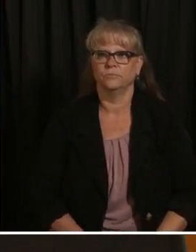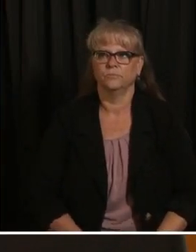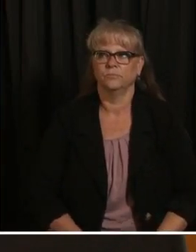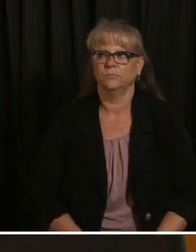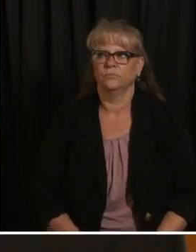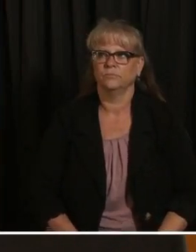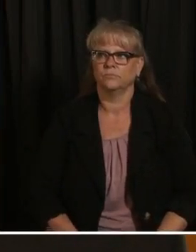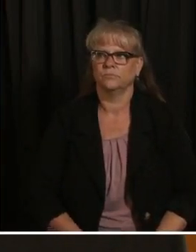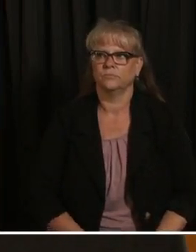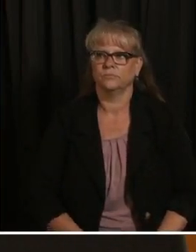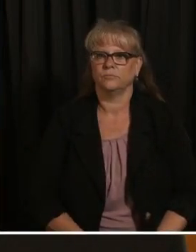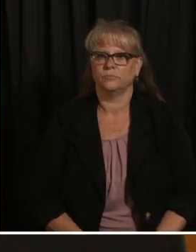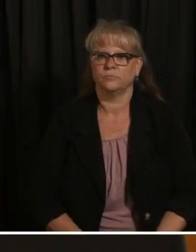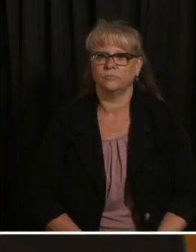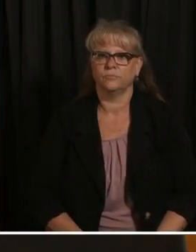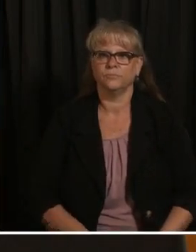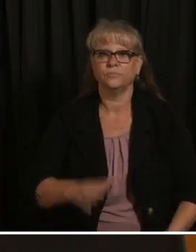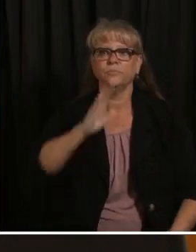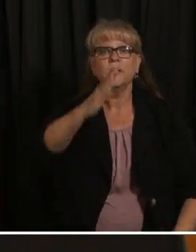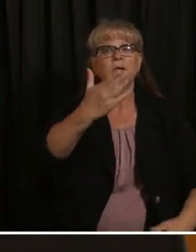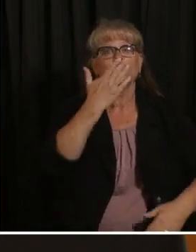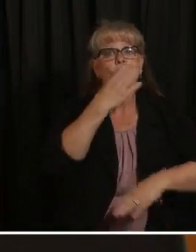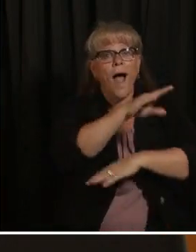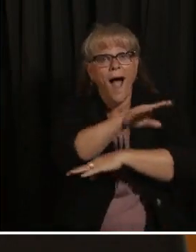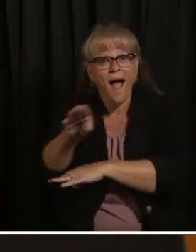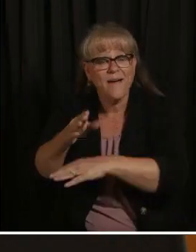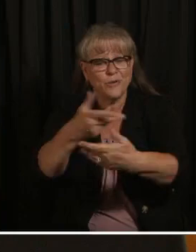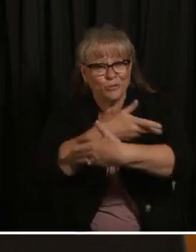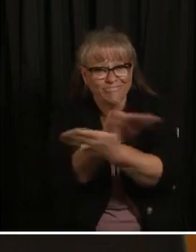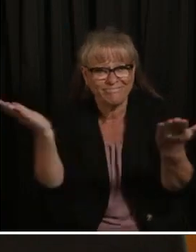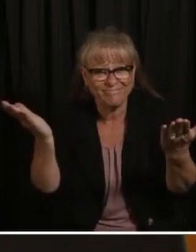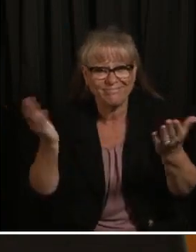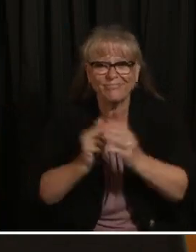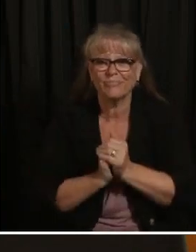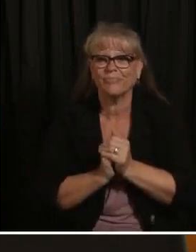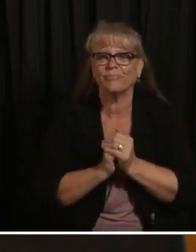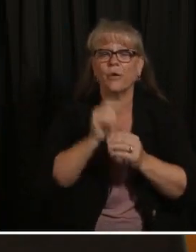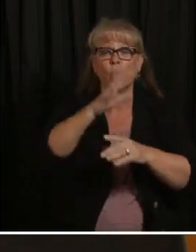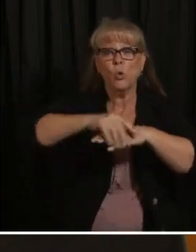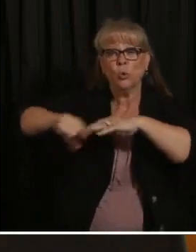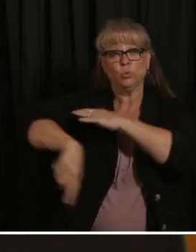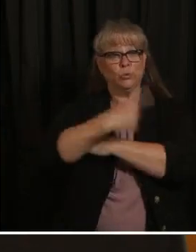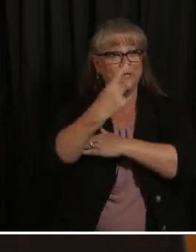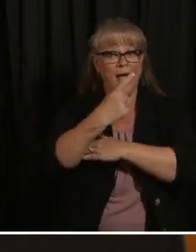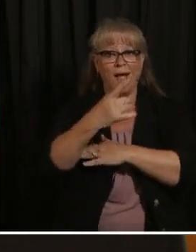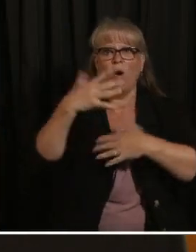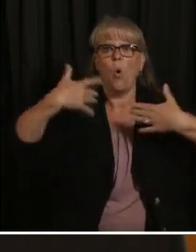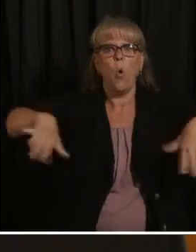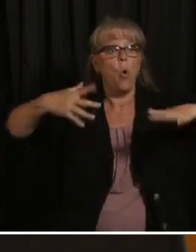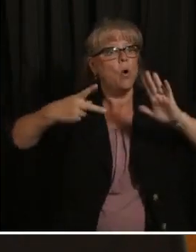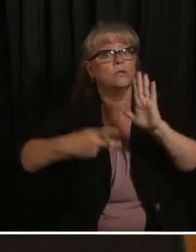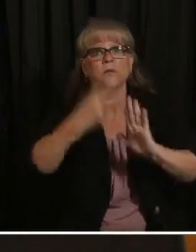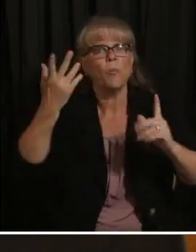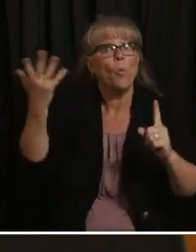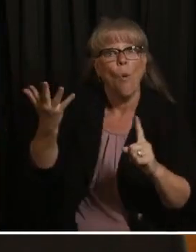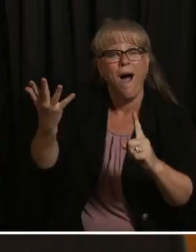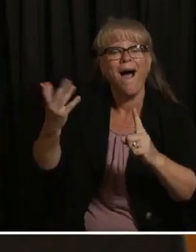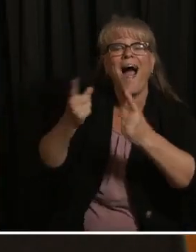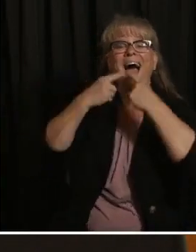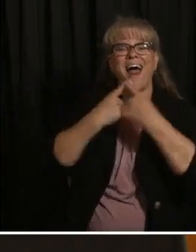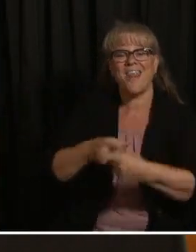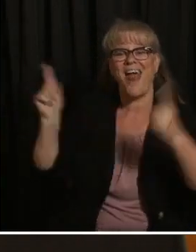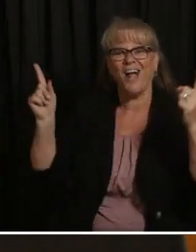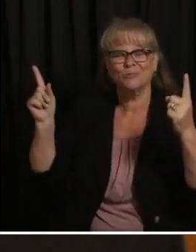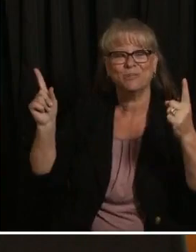good afternoon everybody today we have a double header and we're going to announce the million dollar winner